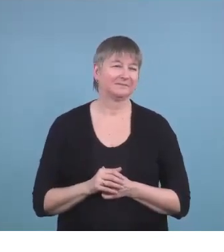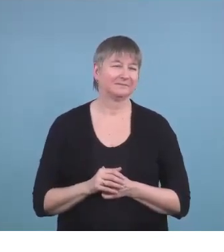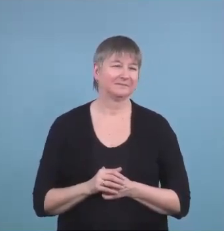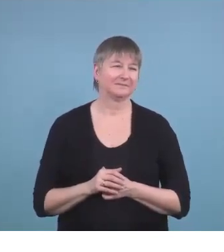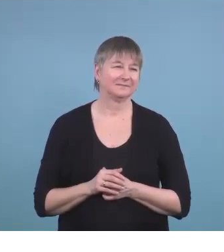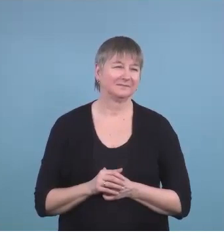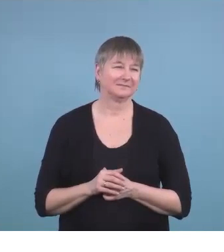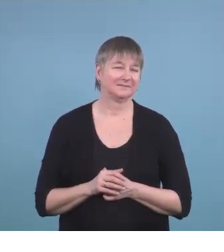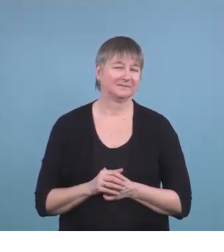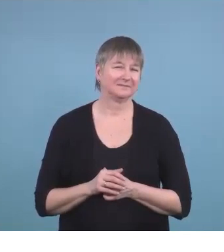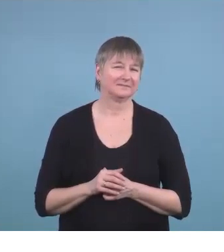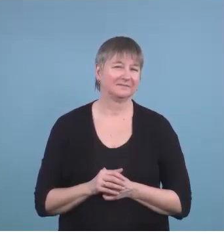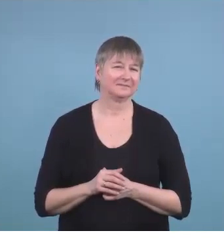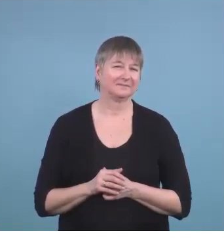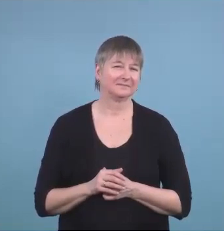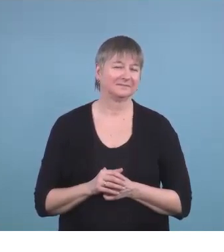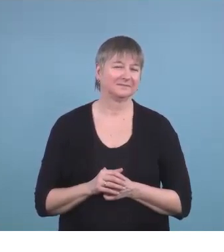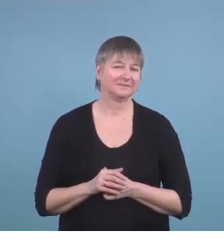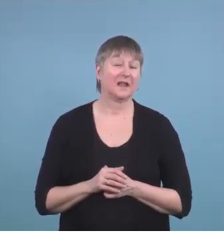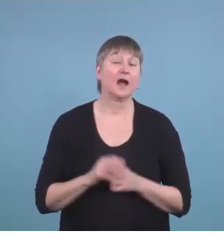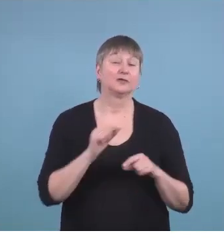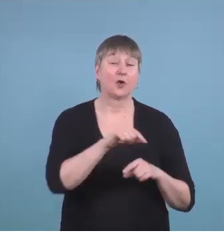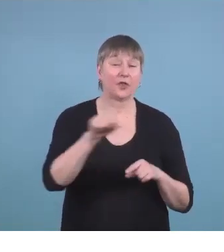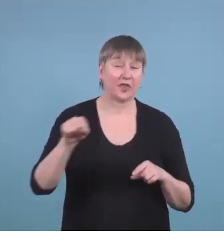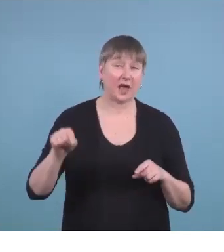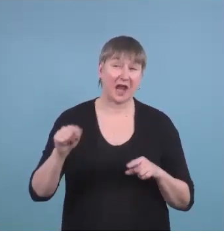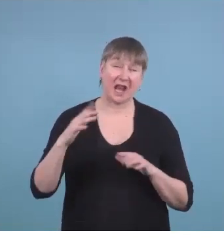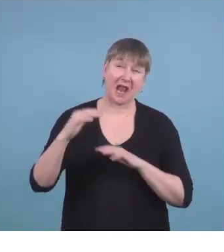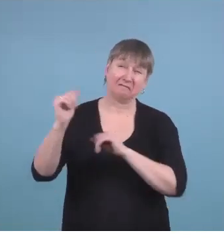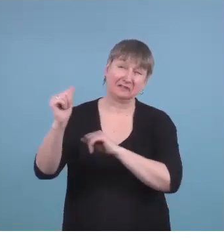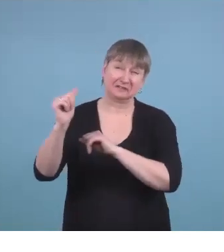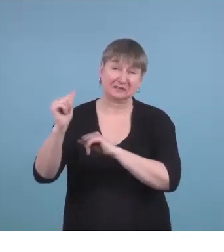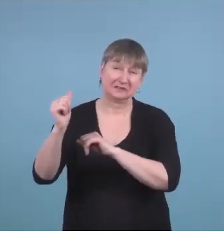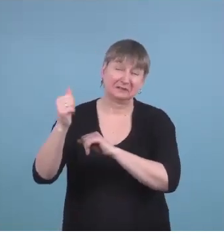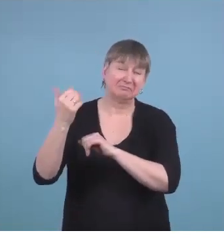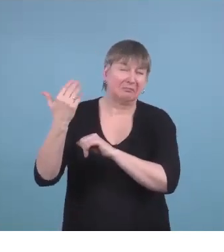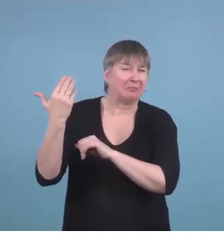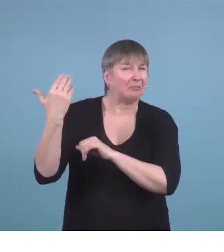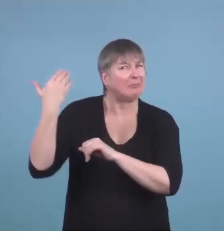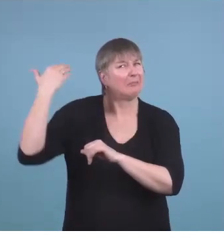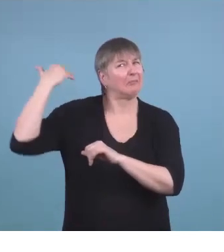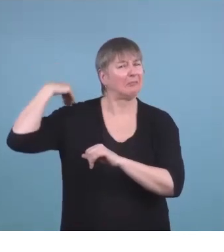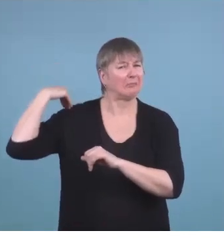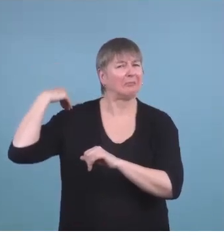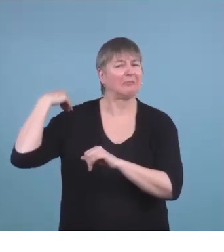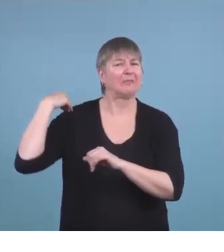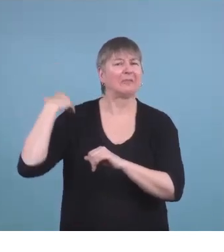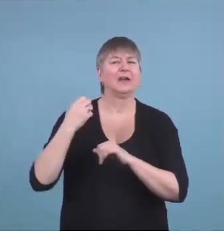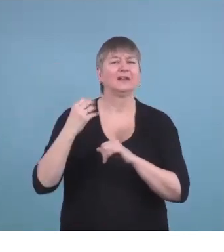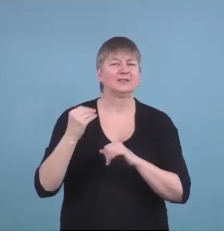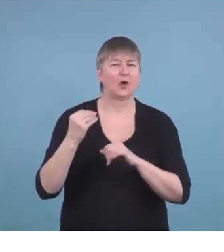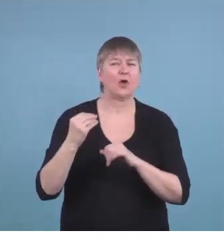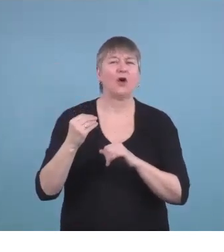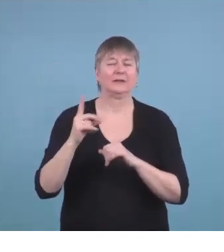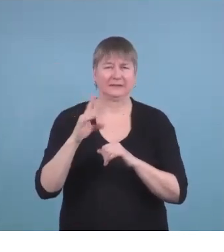So, in our focus, these kids have been out of us for a little while. So, we have made some changes since